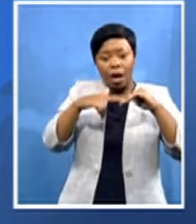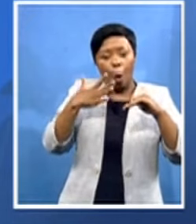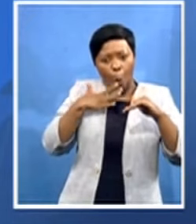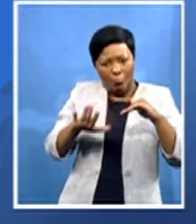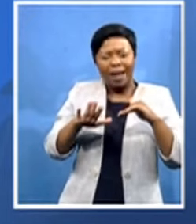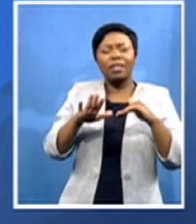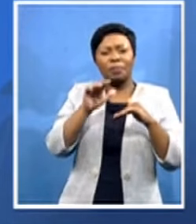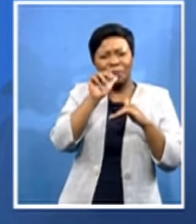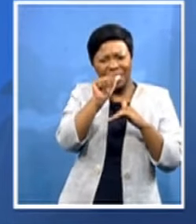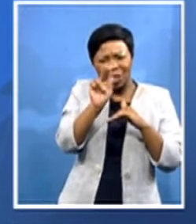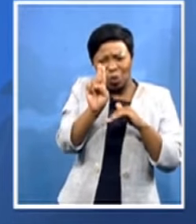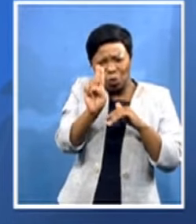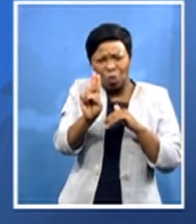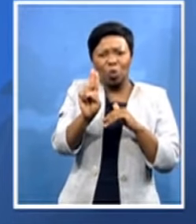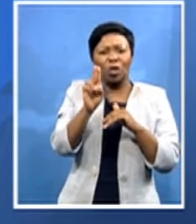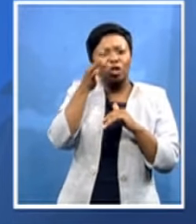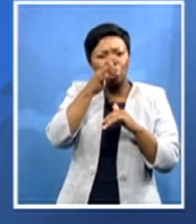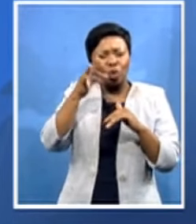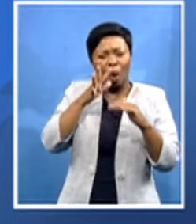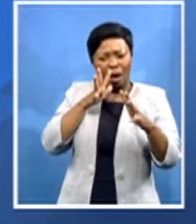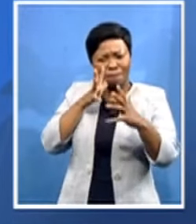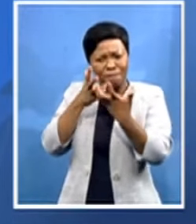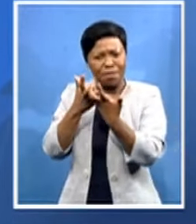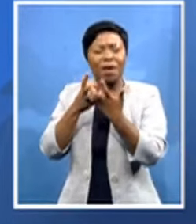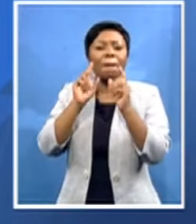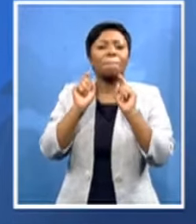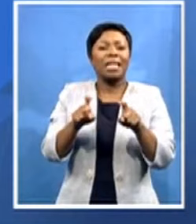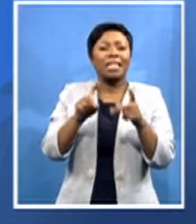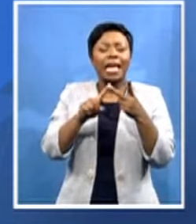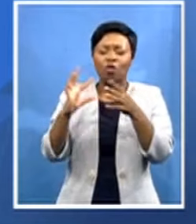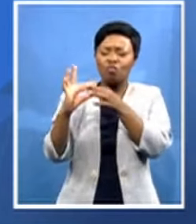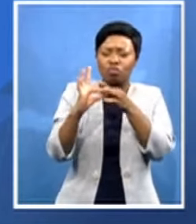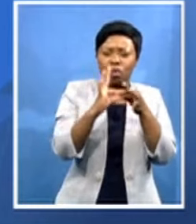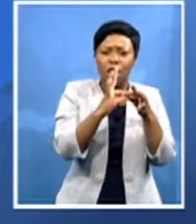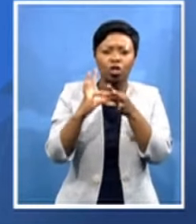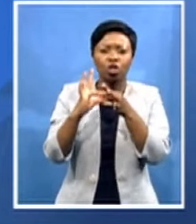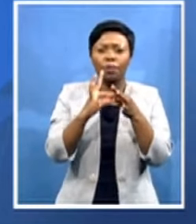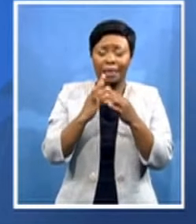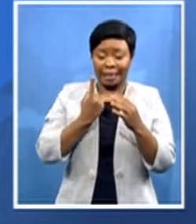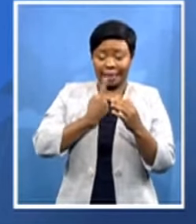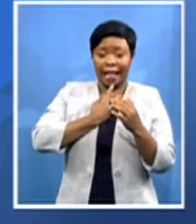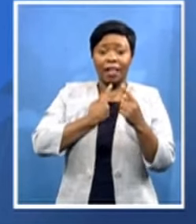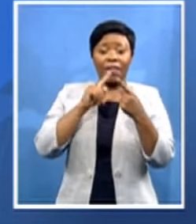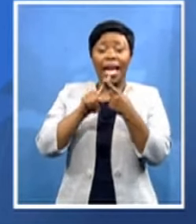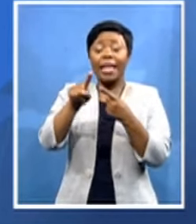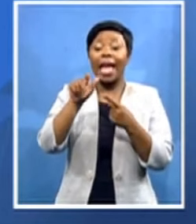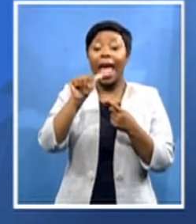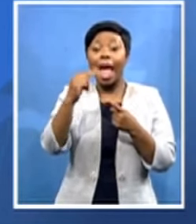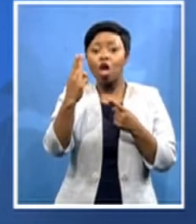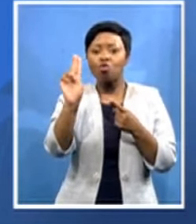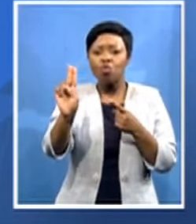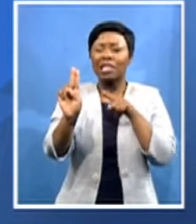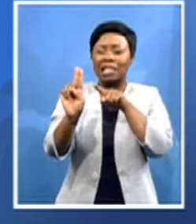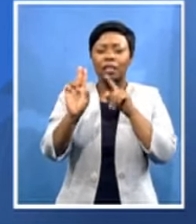make sure the relationships between ourselves and the au are so swift and we do